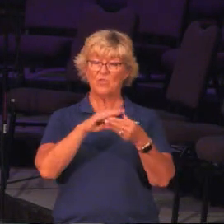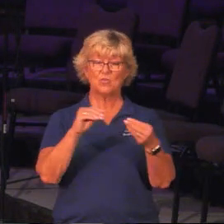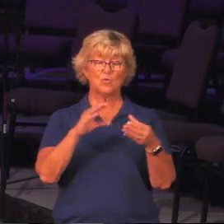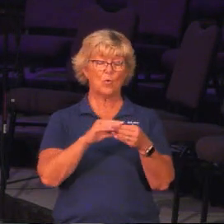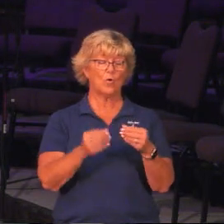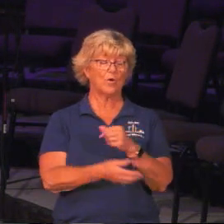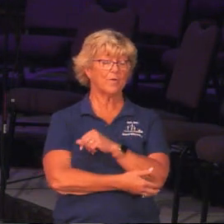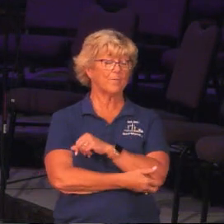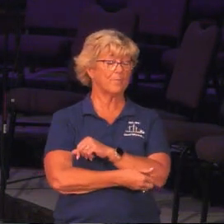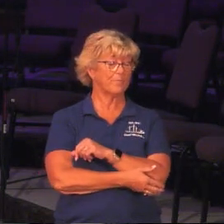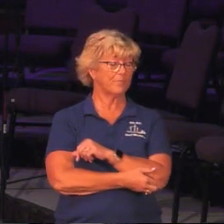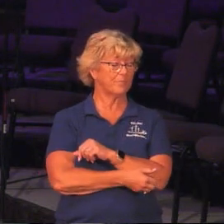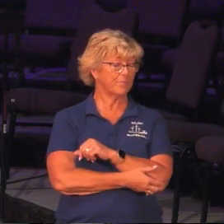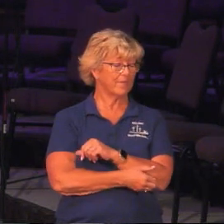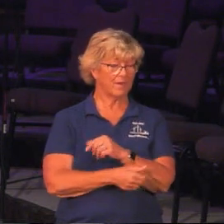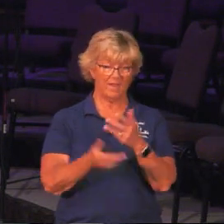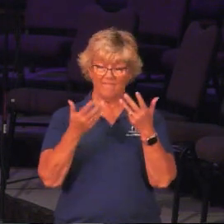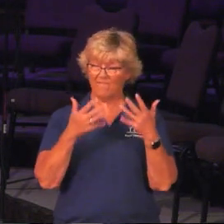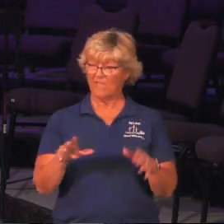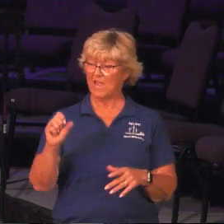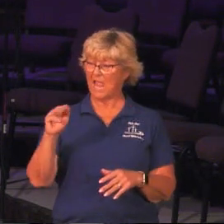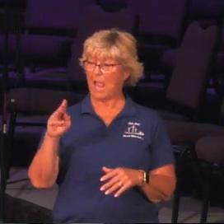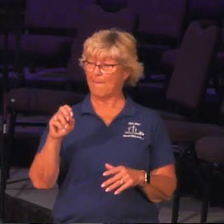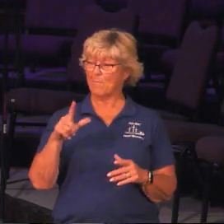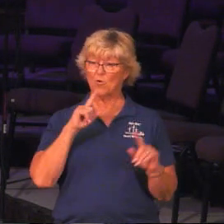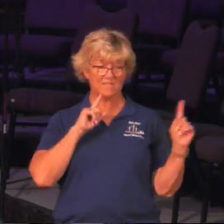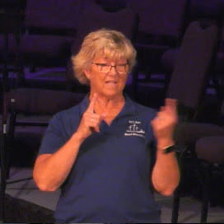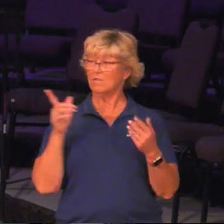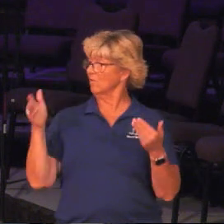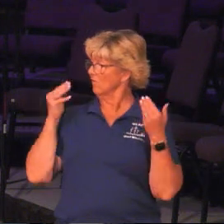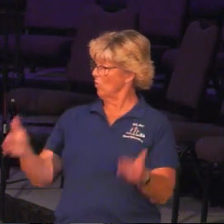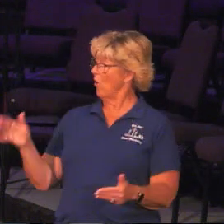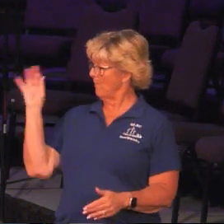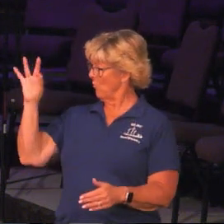Then after which all that's done, then Samuel looks at me and goes, okay, pastor, preach.